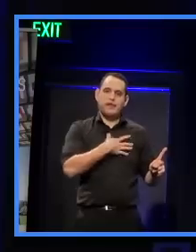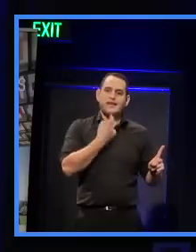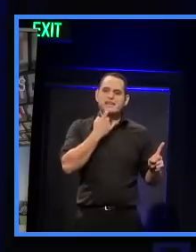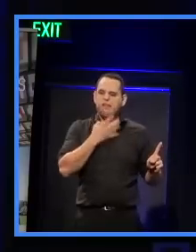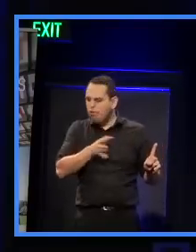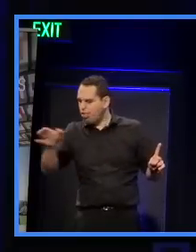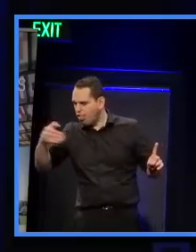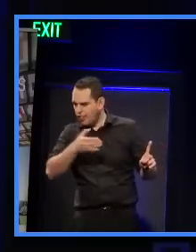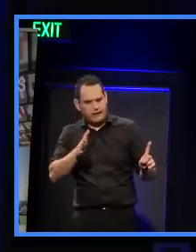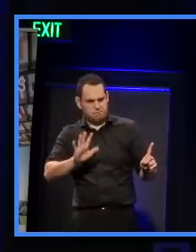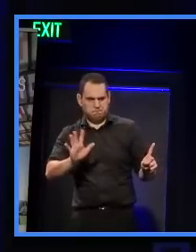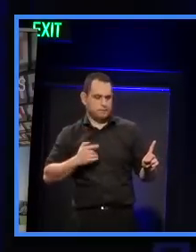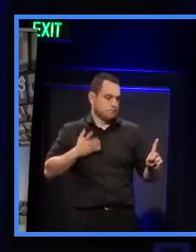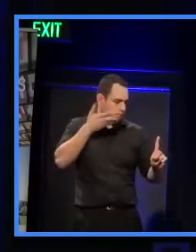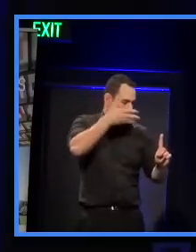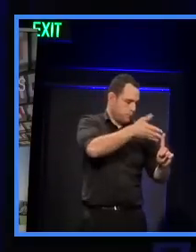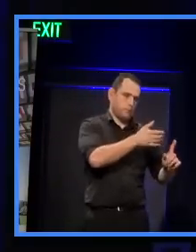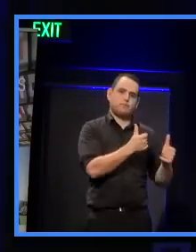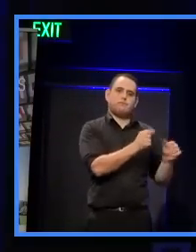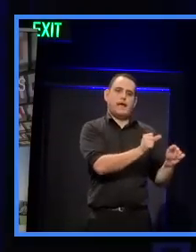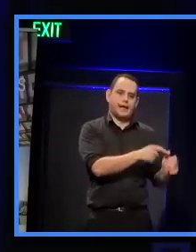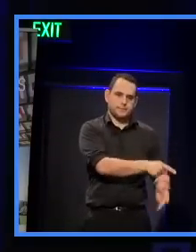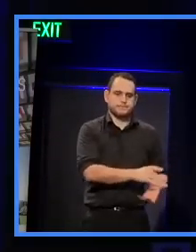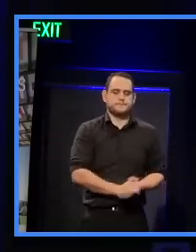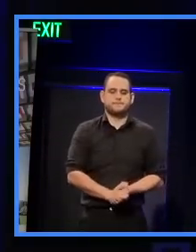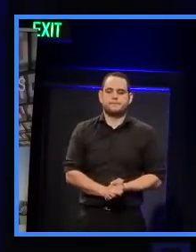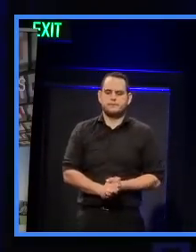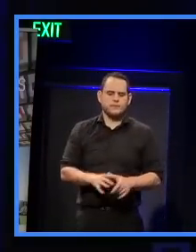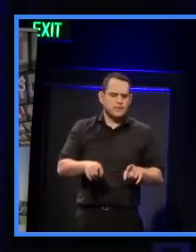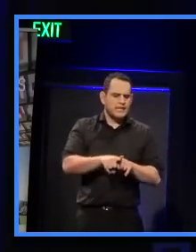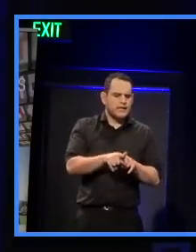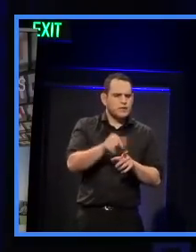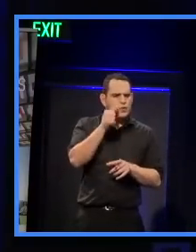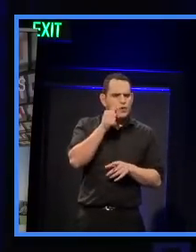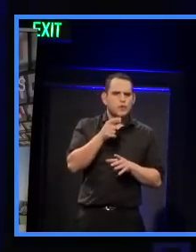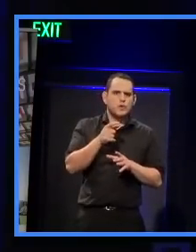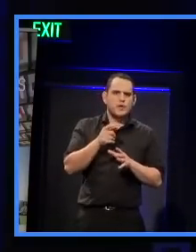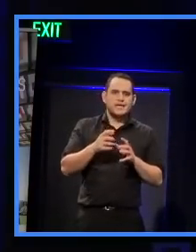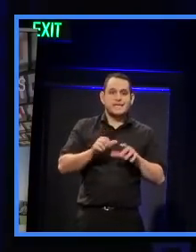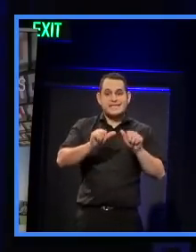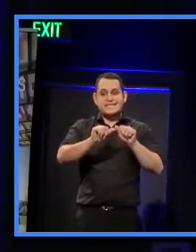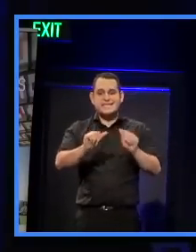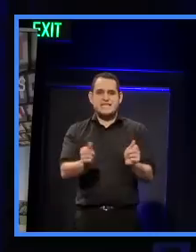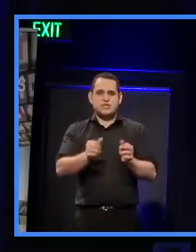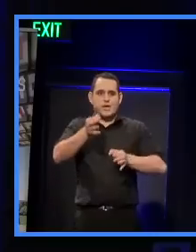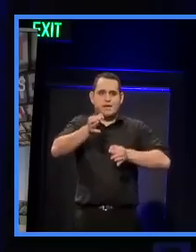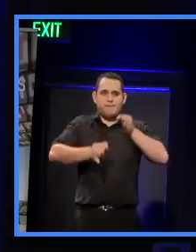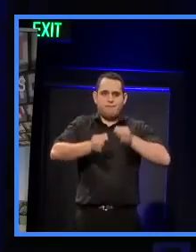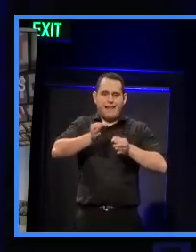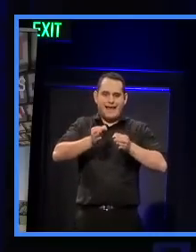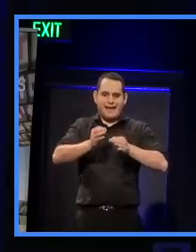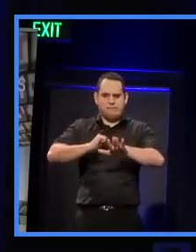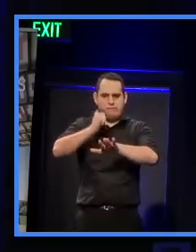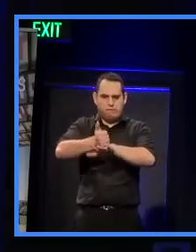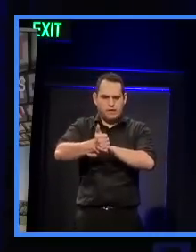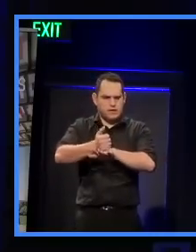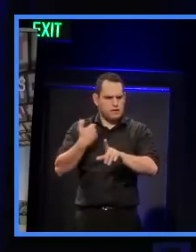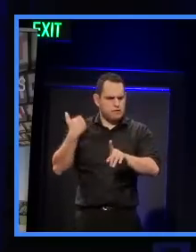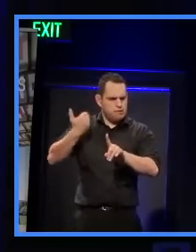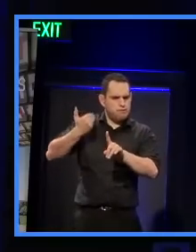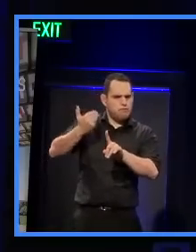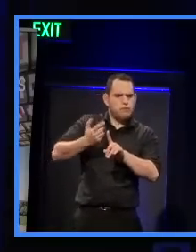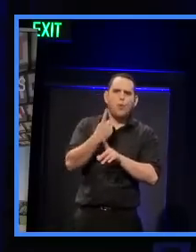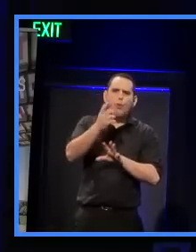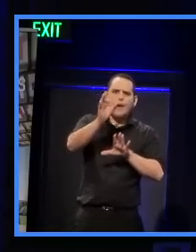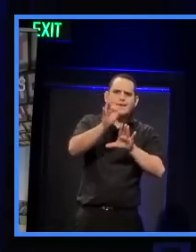the public and for our customers to get to one place. A bit like the Unitary Plan, which is the process is underway, building sort of a